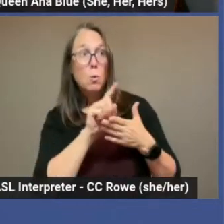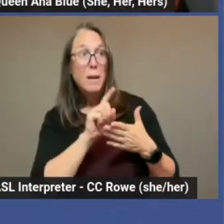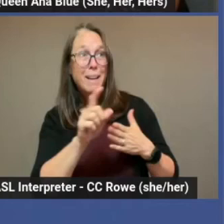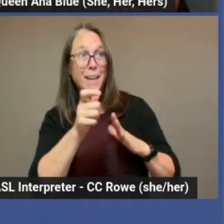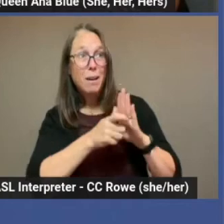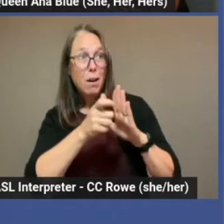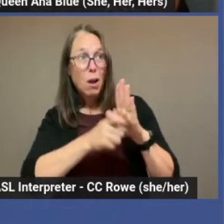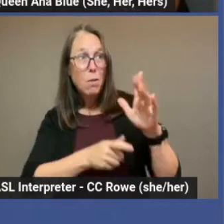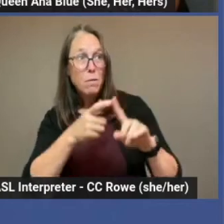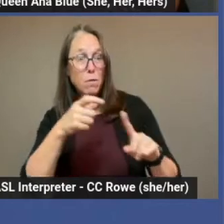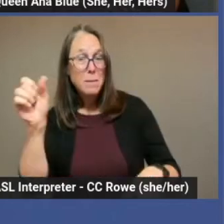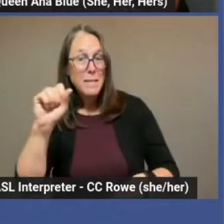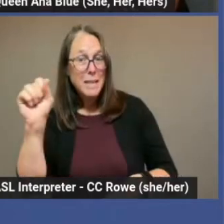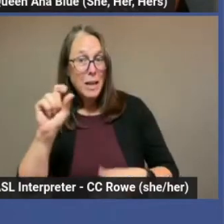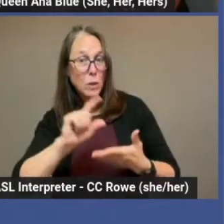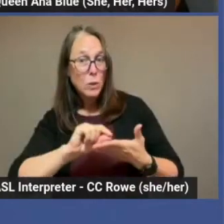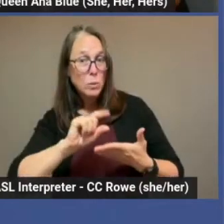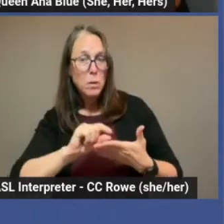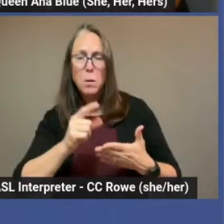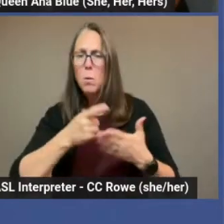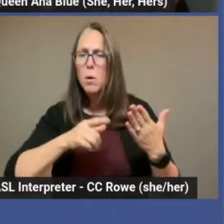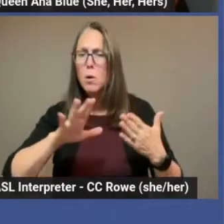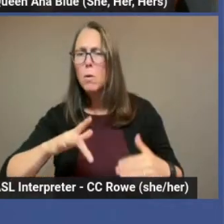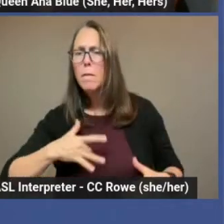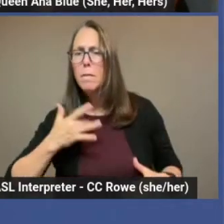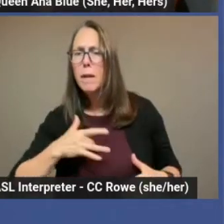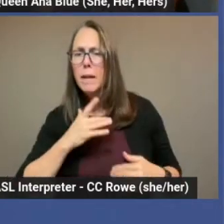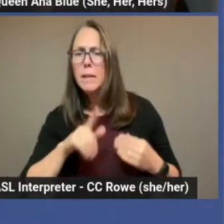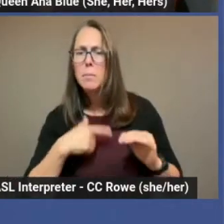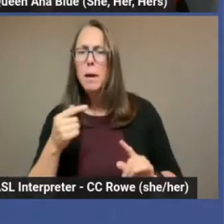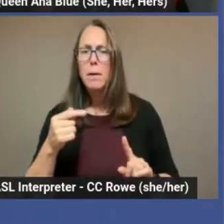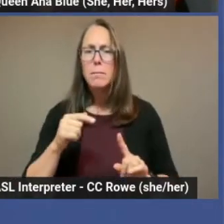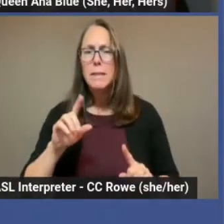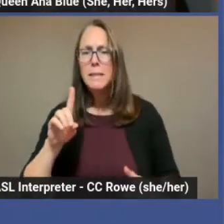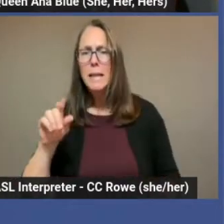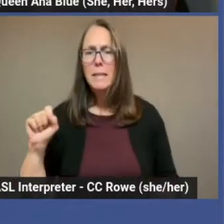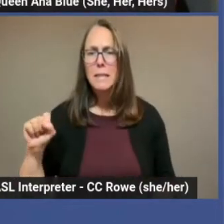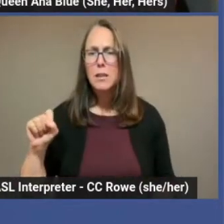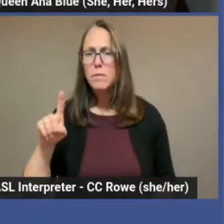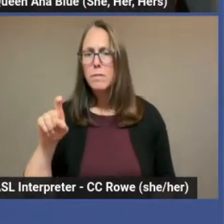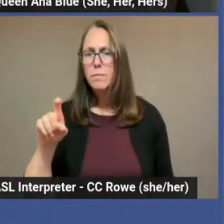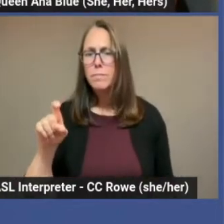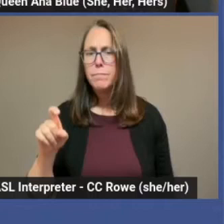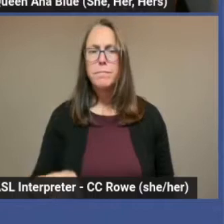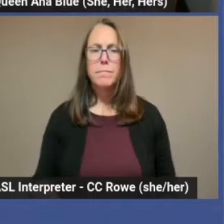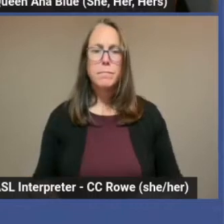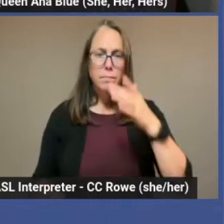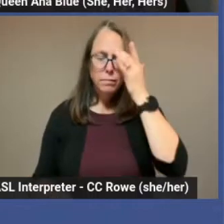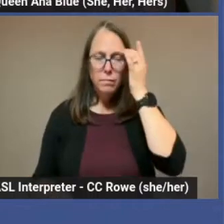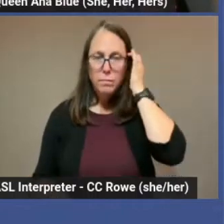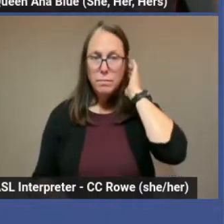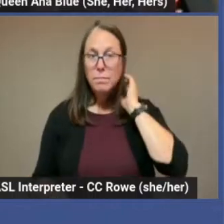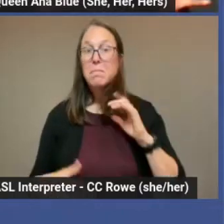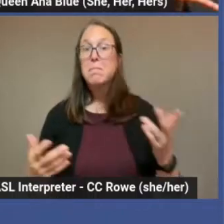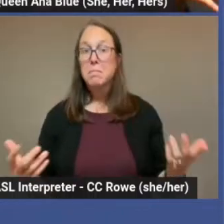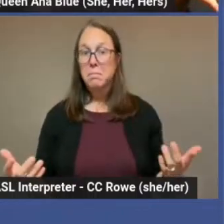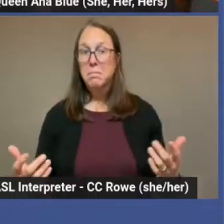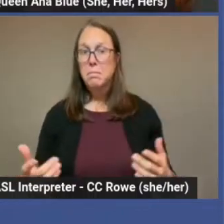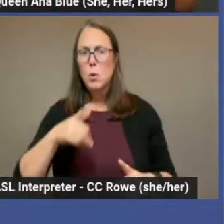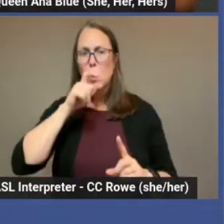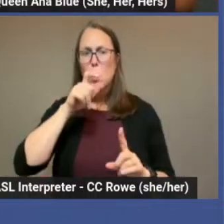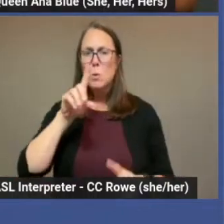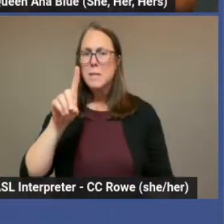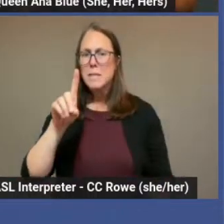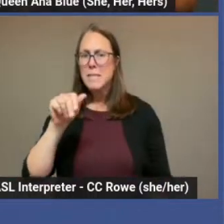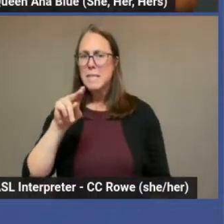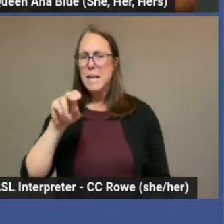had in Seattle. What are your feelings about him? Let's think about that. So who is Dan